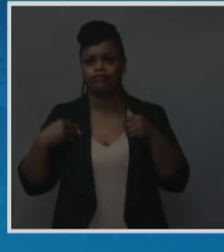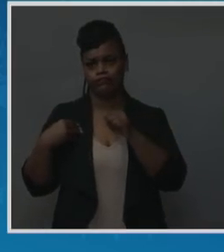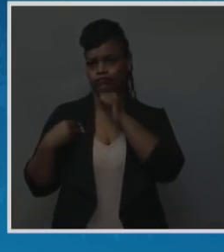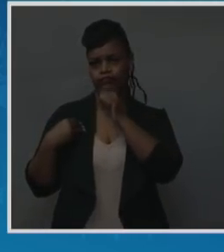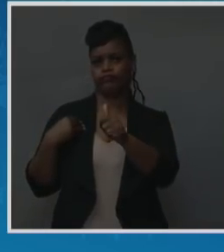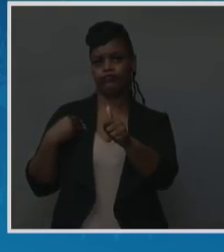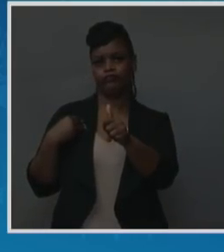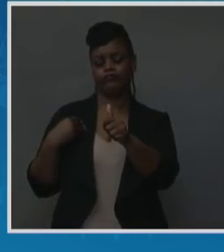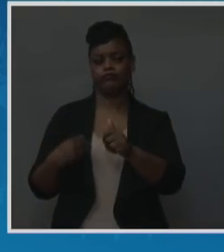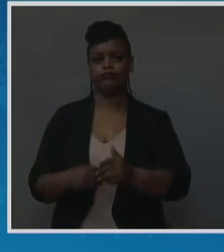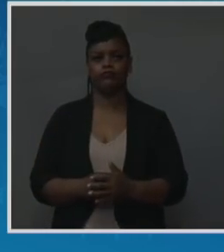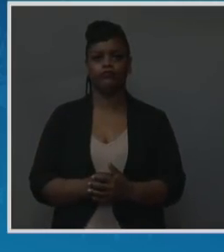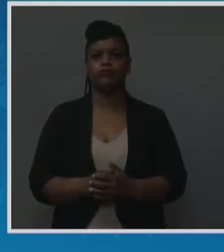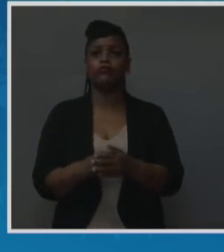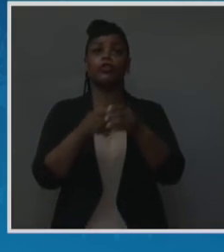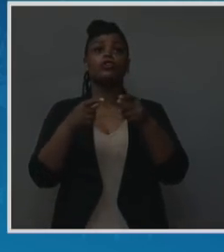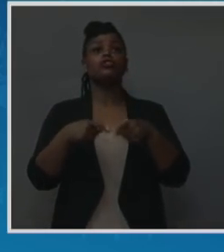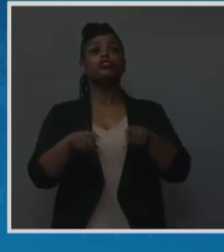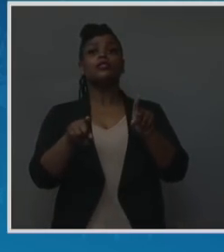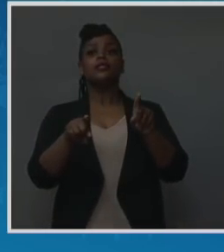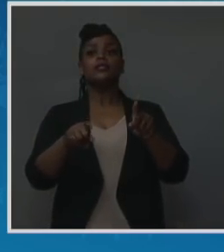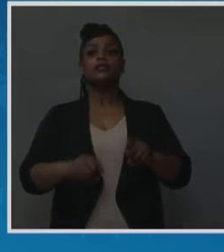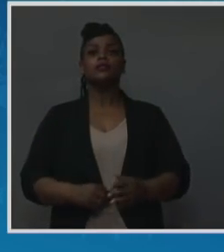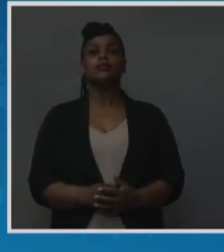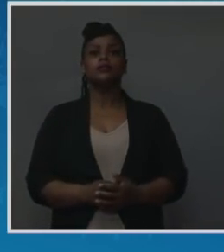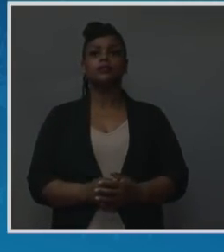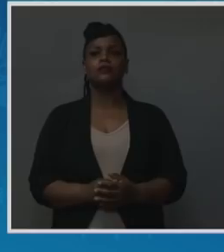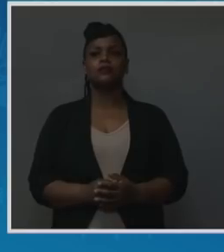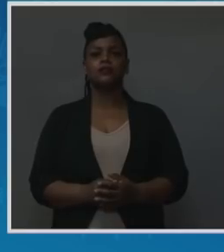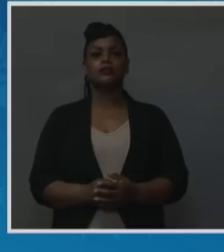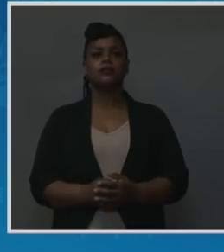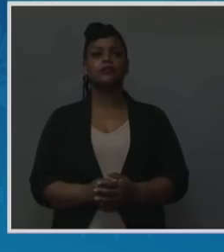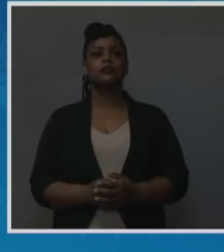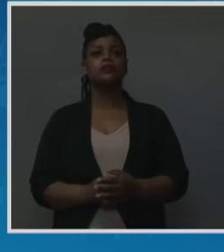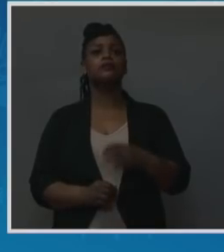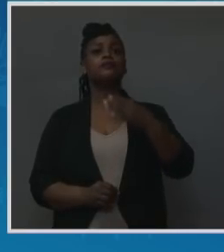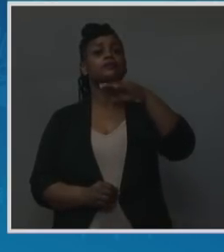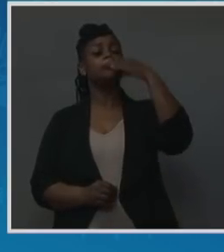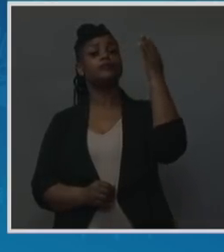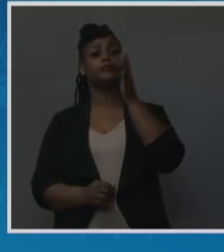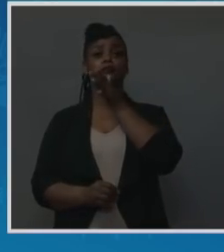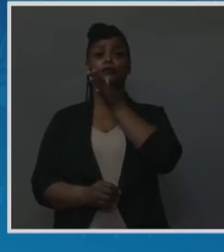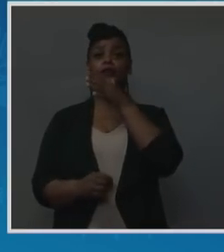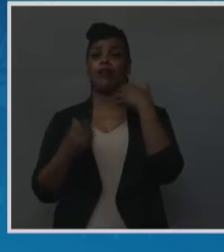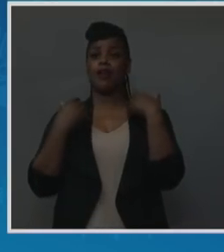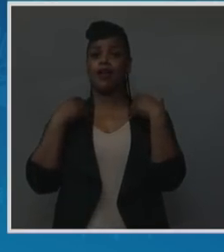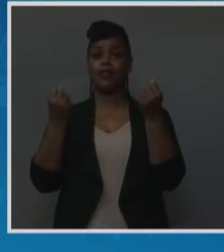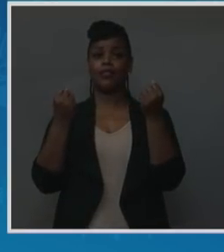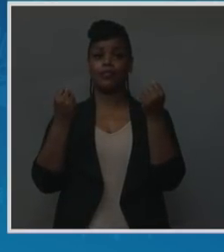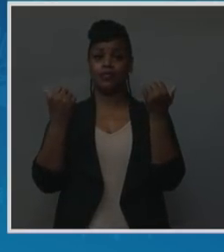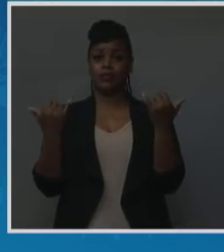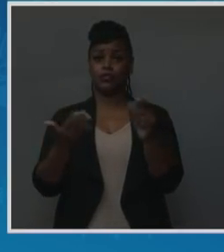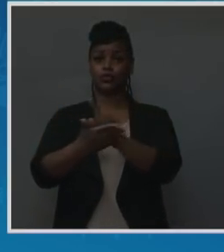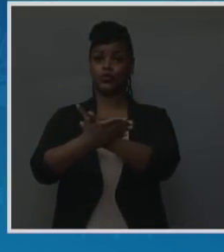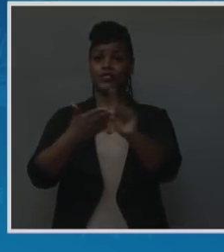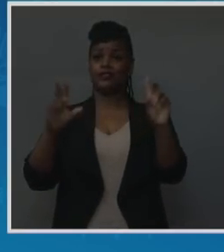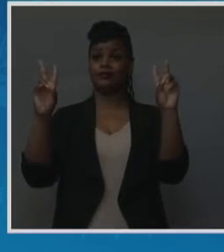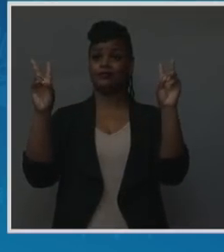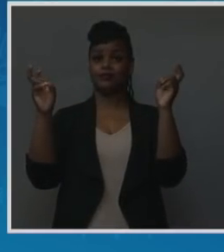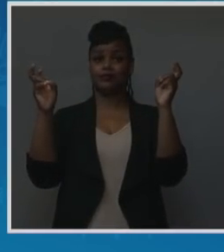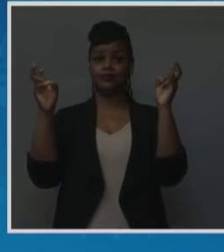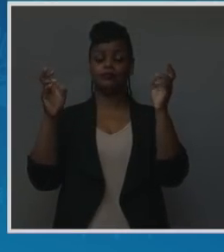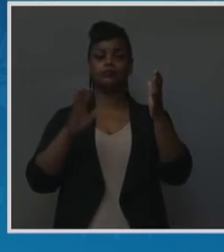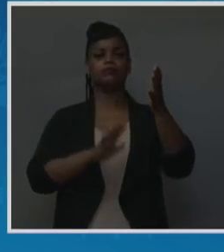So during this Black Maternal Mortality, Black Maternal Health Week, we wanted to hear directly from sisters